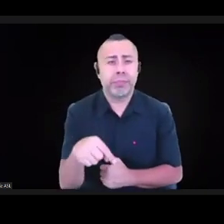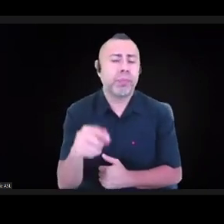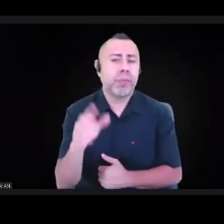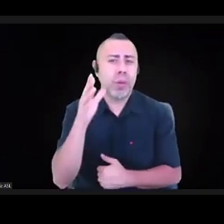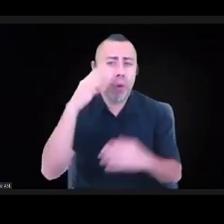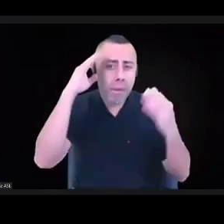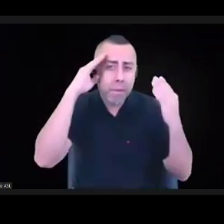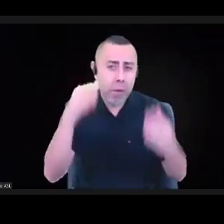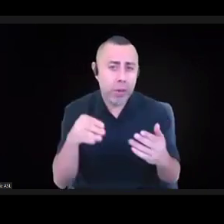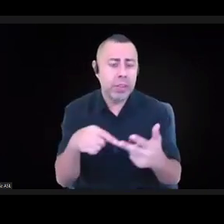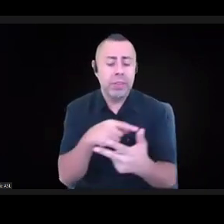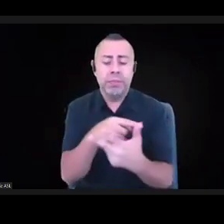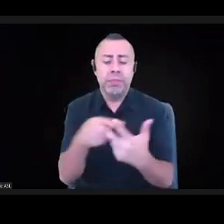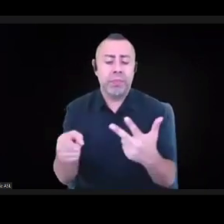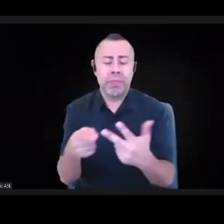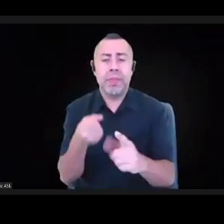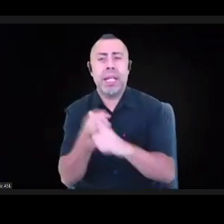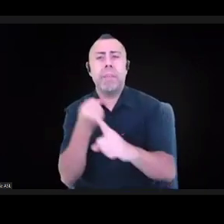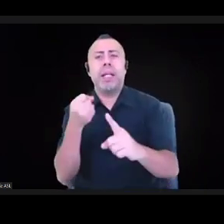them. March was really about